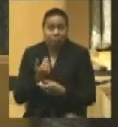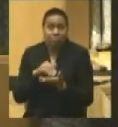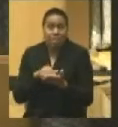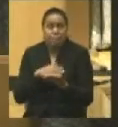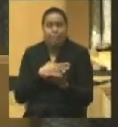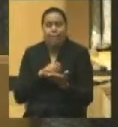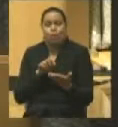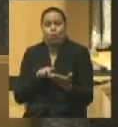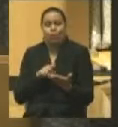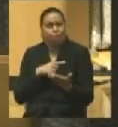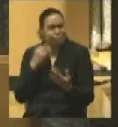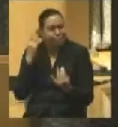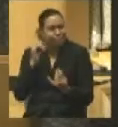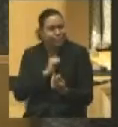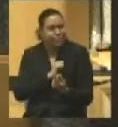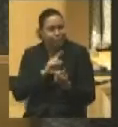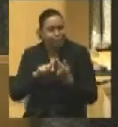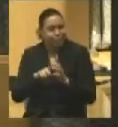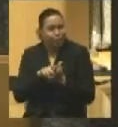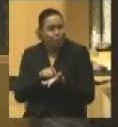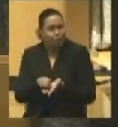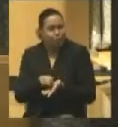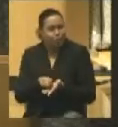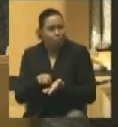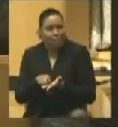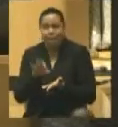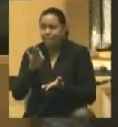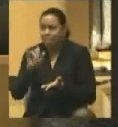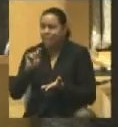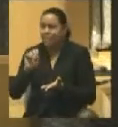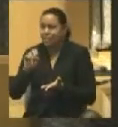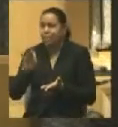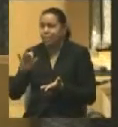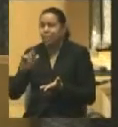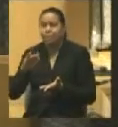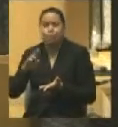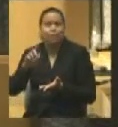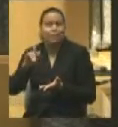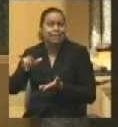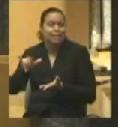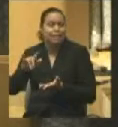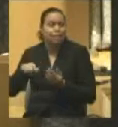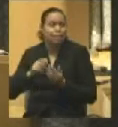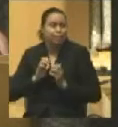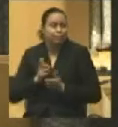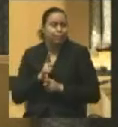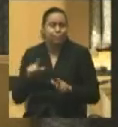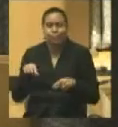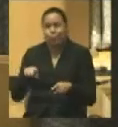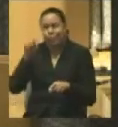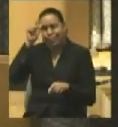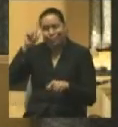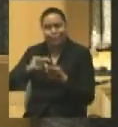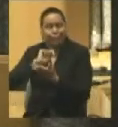question I was asking myself when I started to write The Fate of Liberty, which is about the civil liberties and the Lincoln administration. And